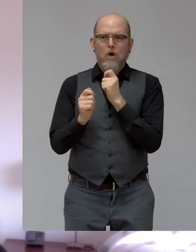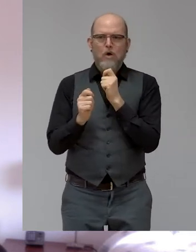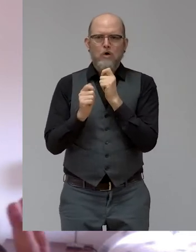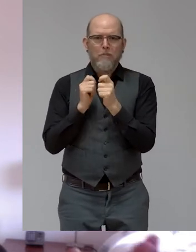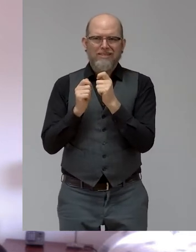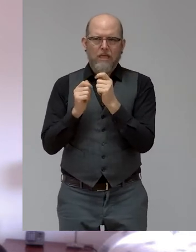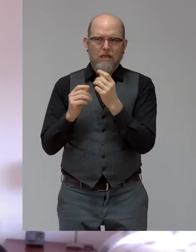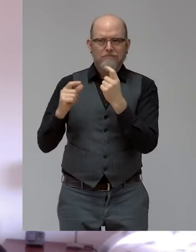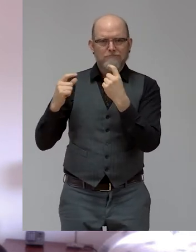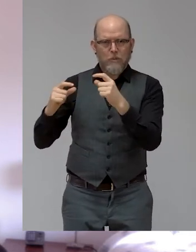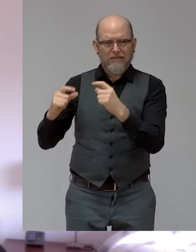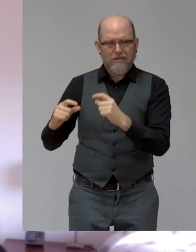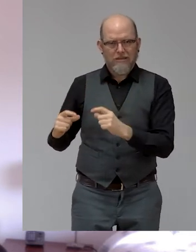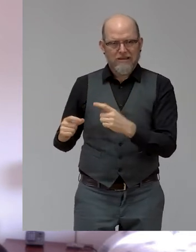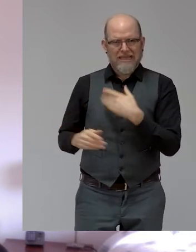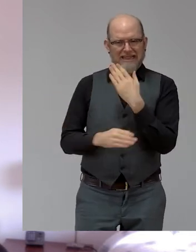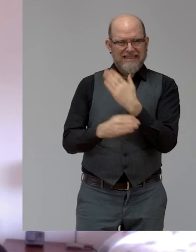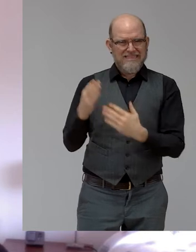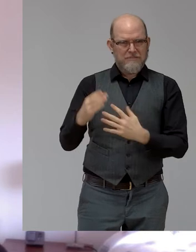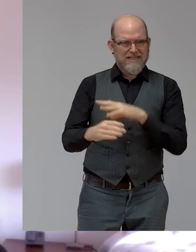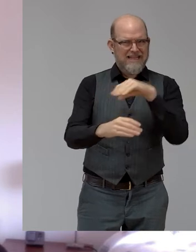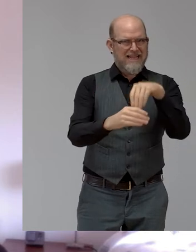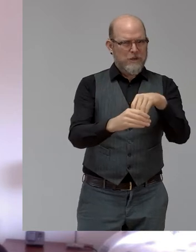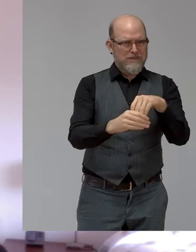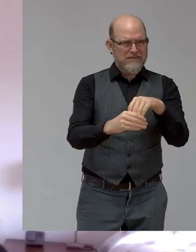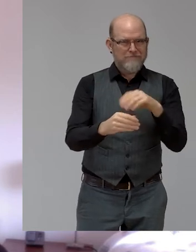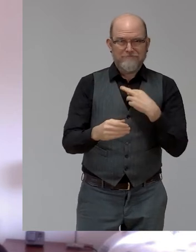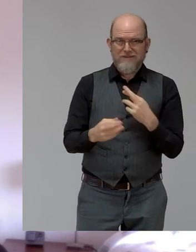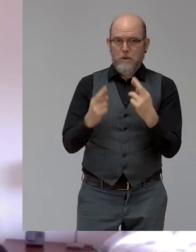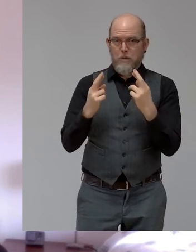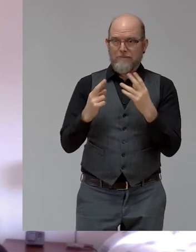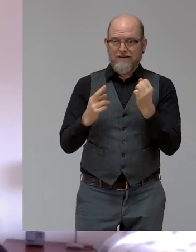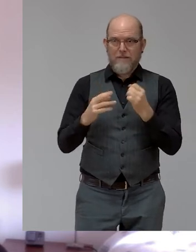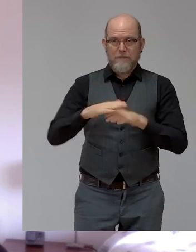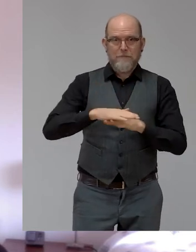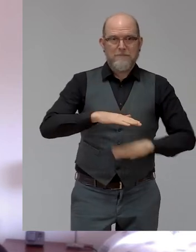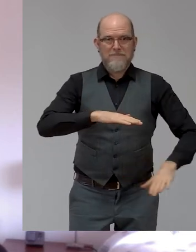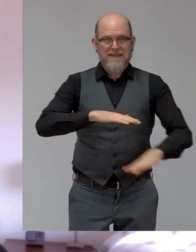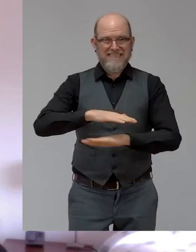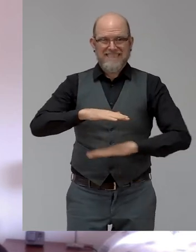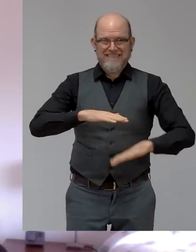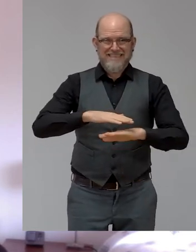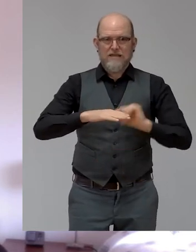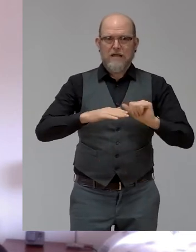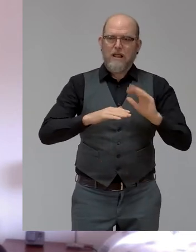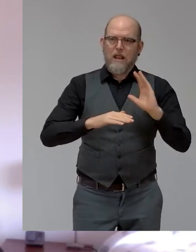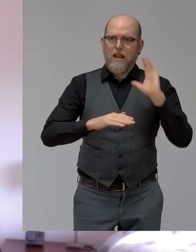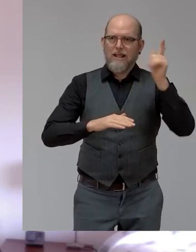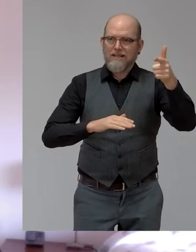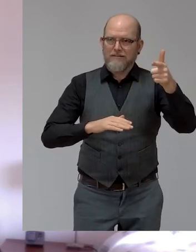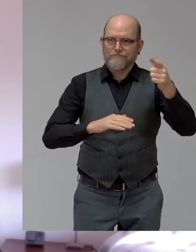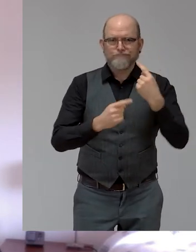inclusion. And I hope that that will form the basis of a further conversation with the group, with the system panel